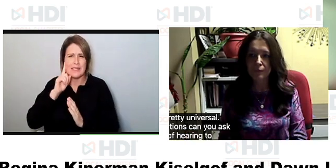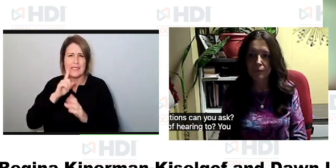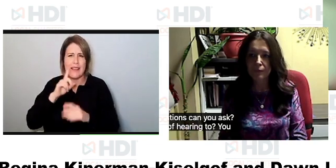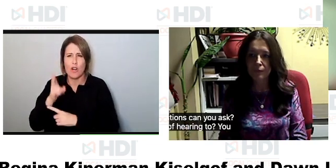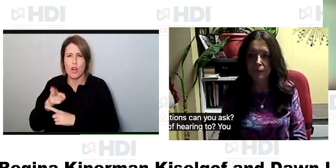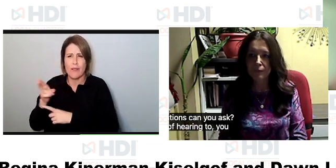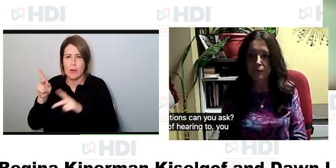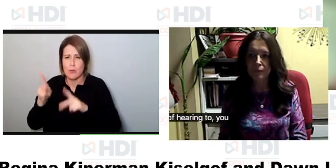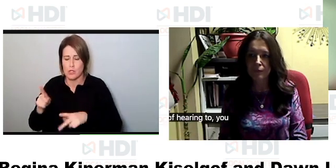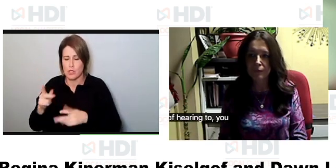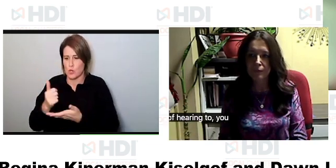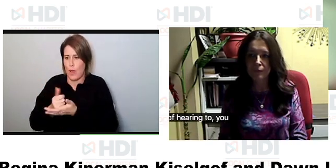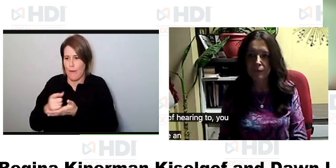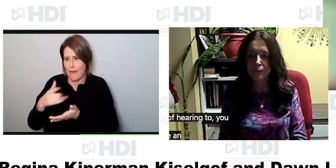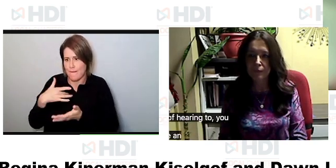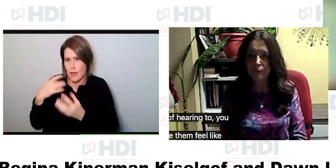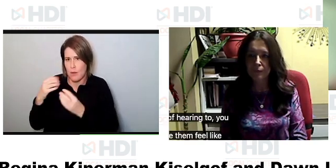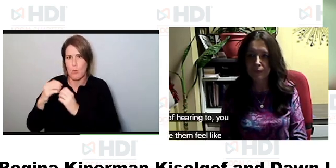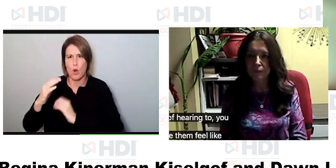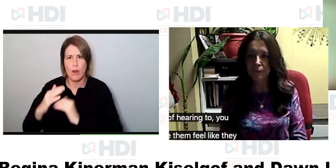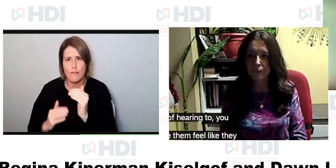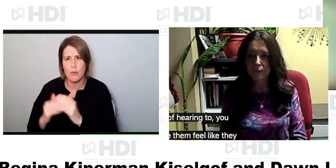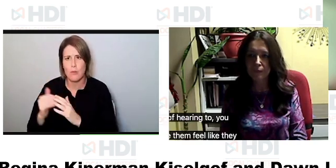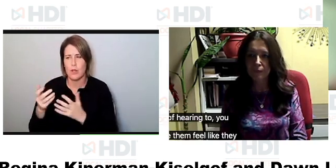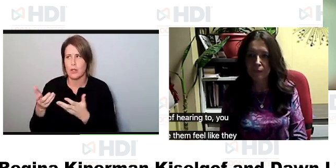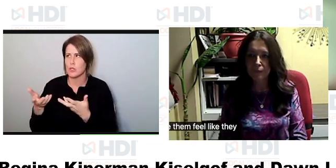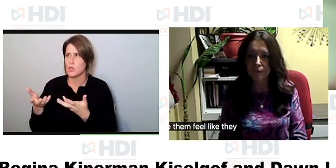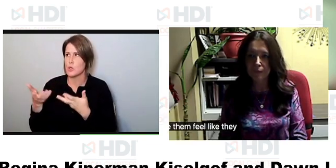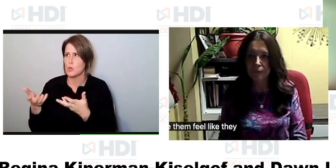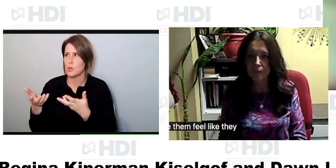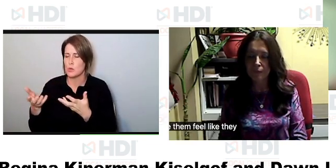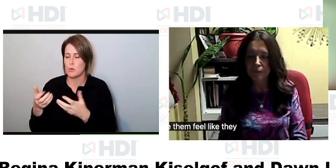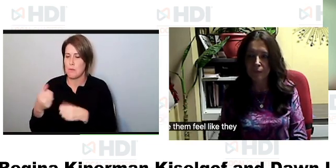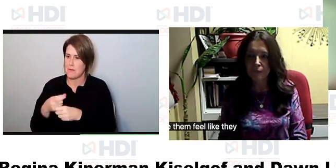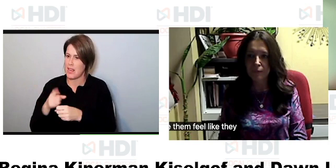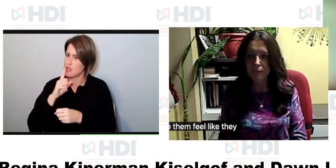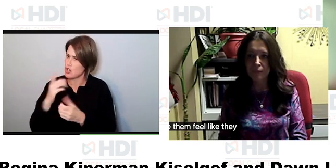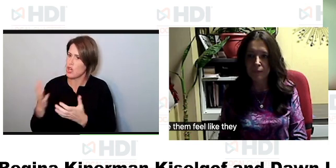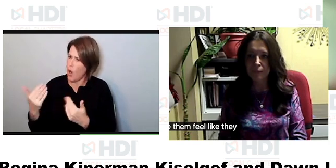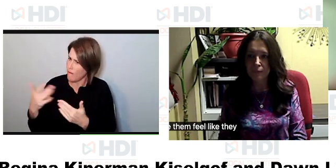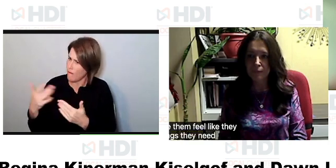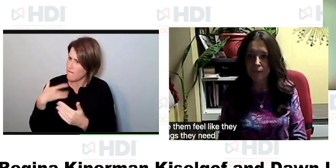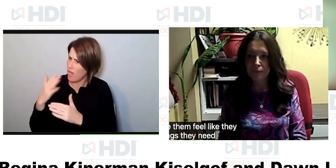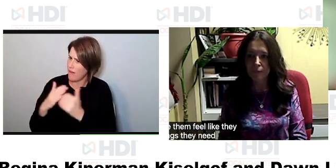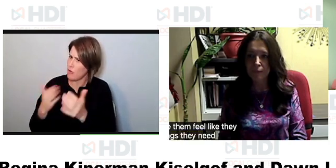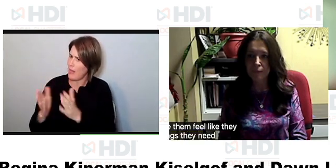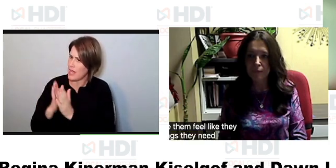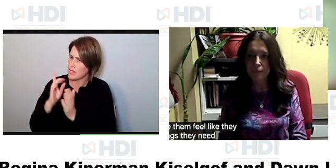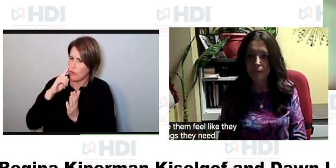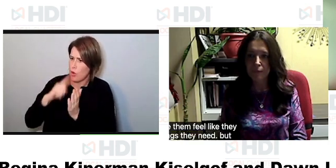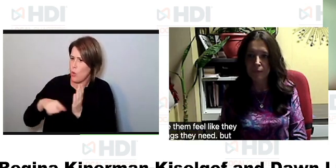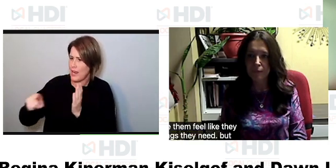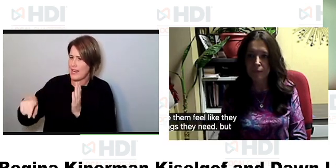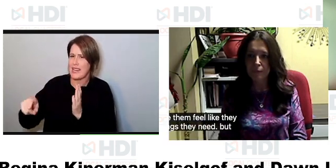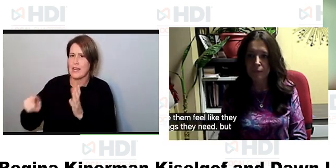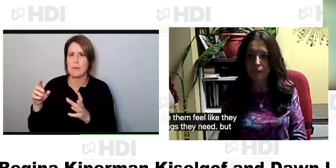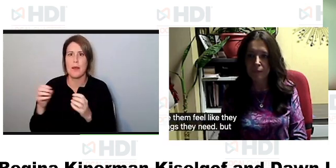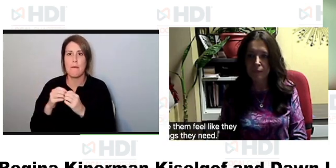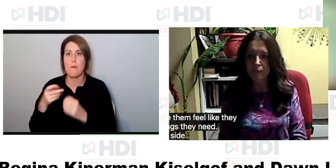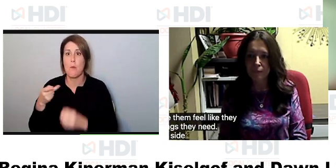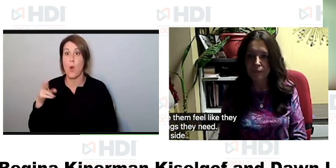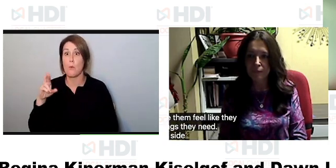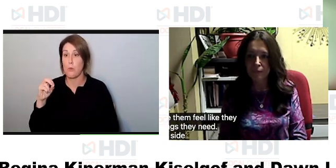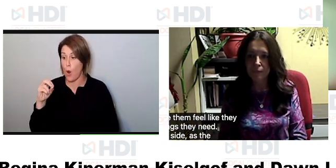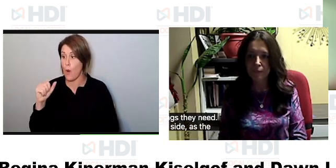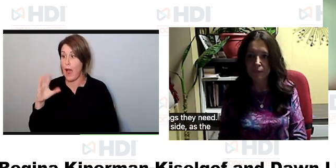them comfortable to make them feel like they can you know ask for the things they need um but but more on the proactive side as the employer what